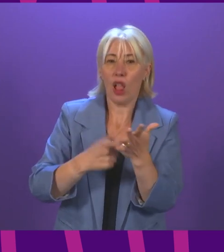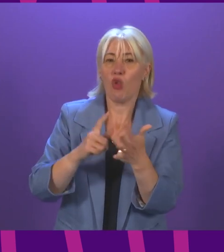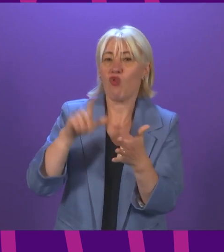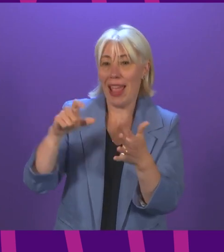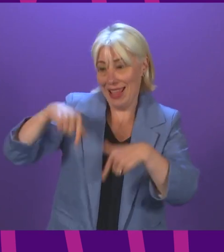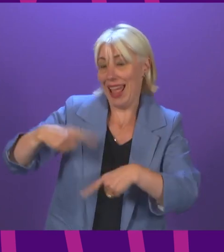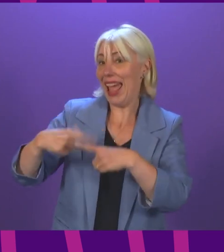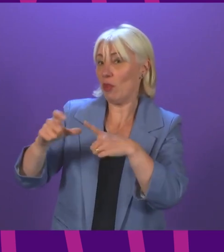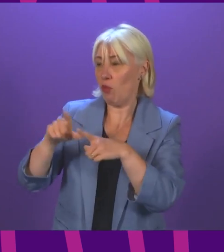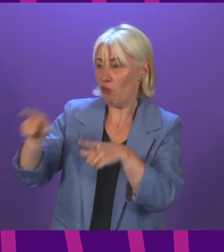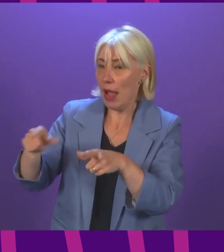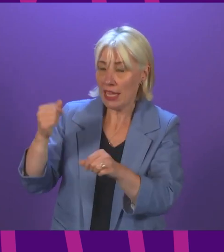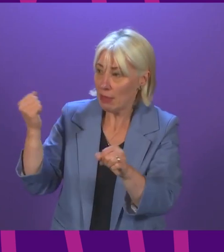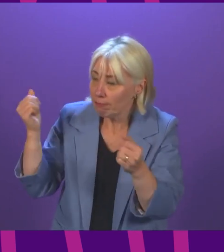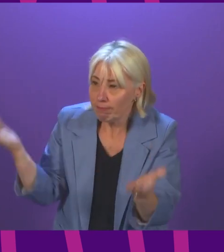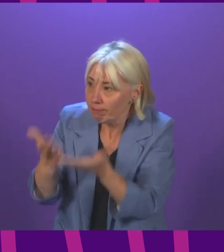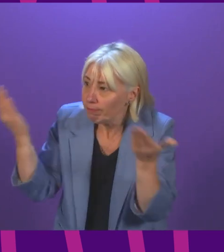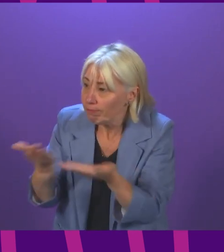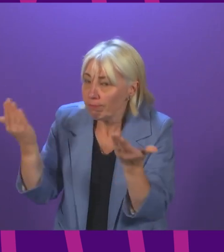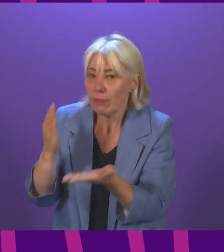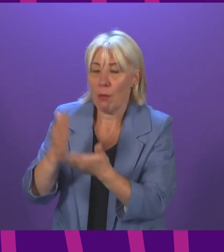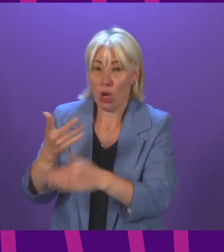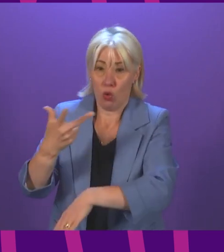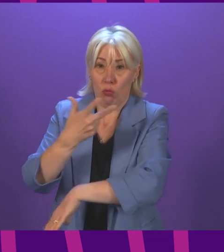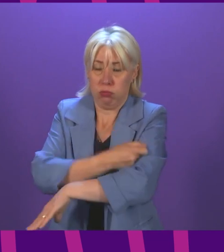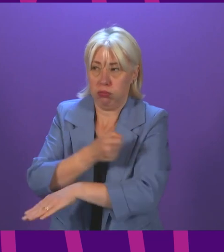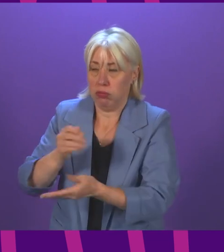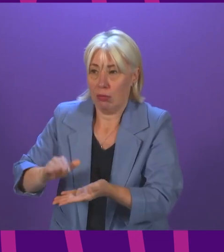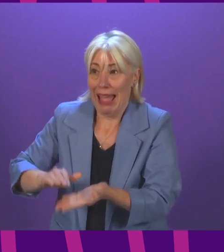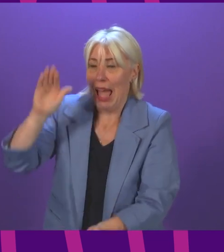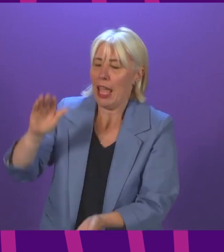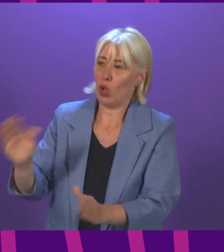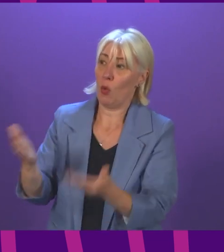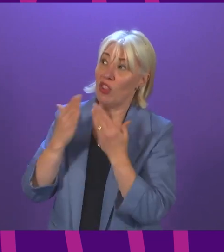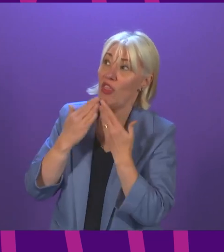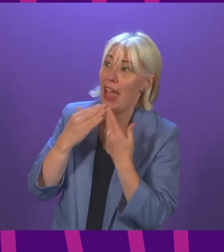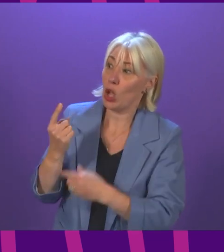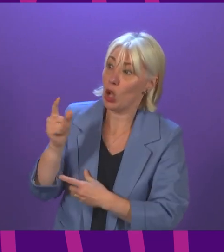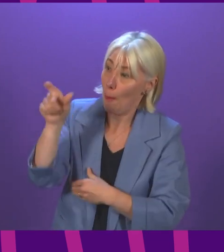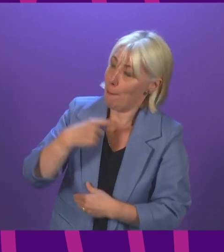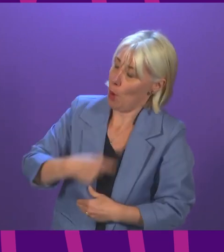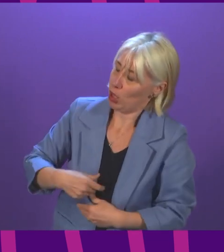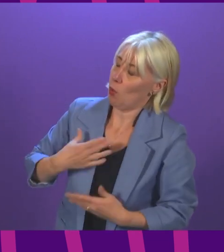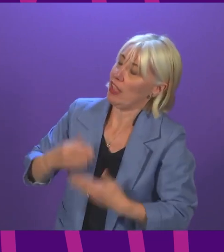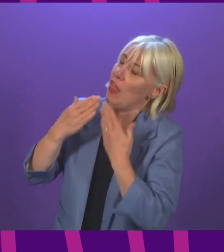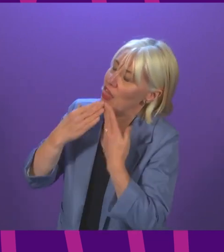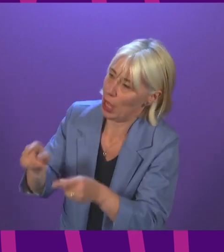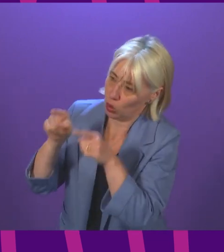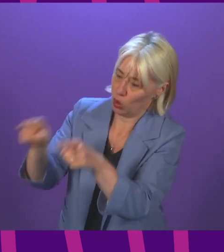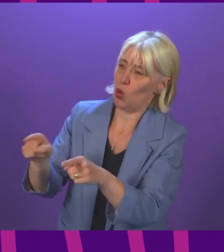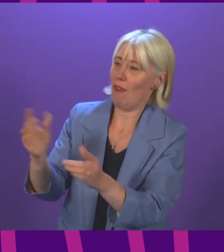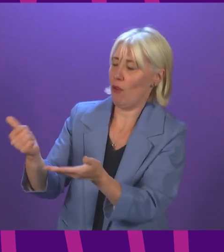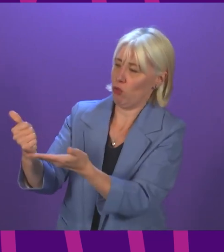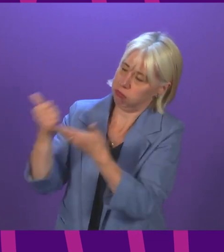a number of years to make sure that the vaccine uptake is high amongst those ethnic minority communities. So can I thank Mr Chowdhury for his personal efforts in that regard?